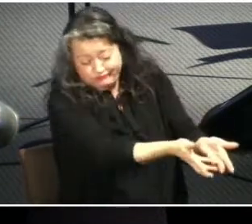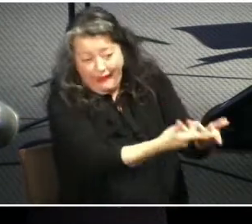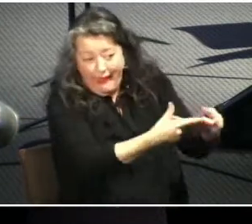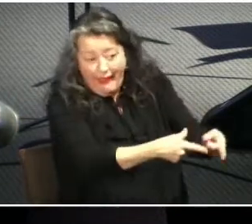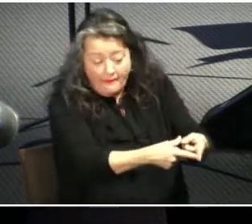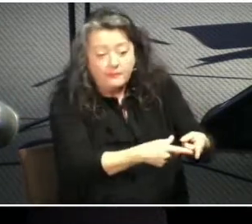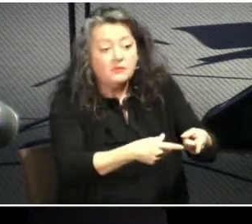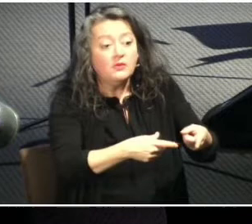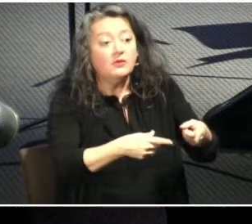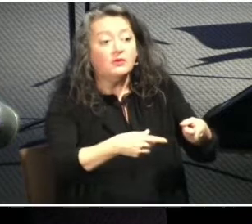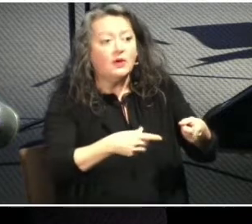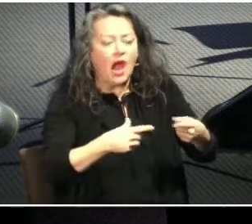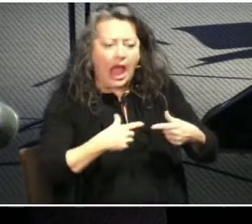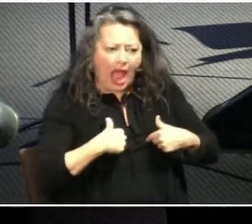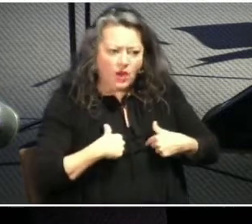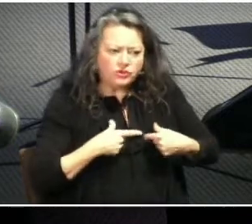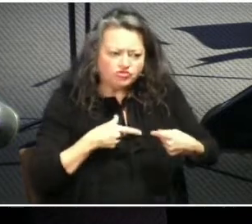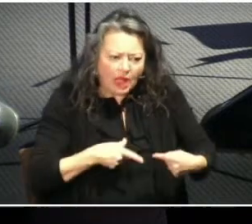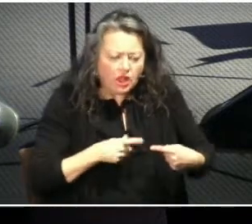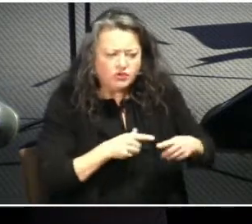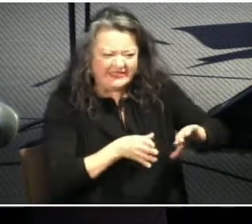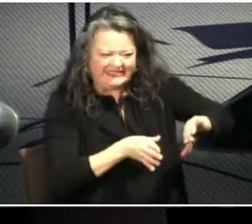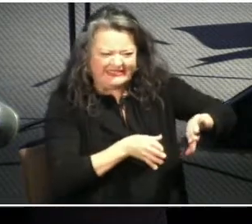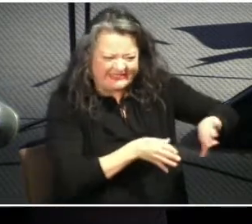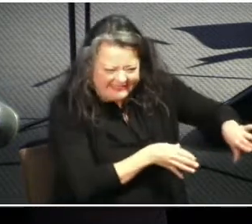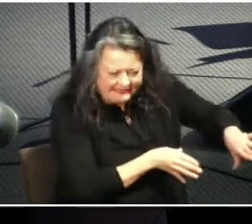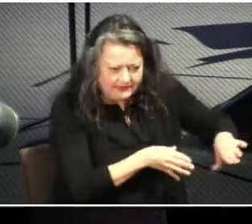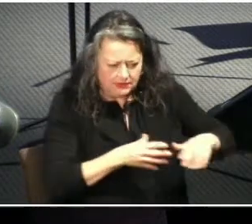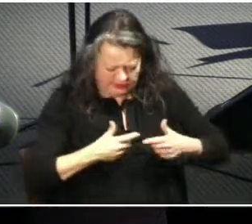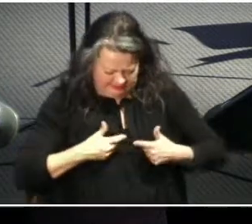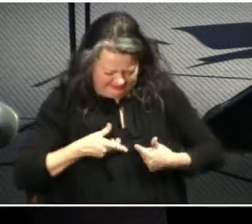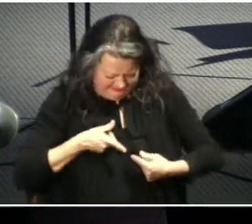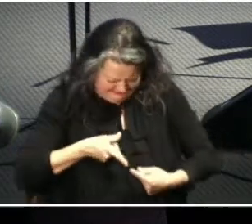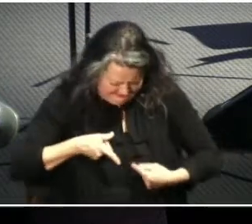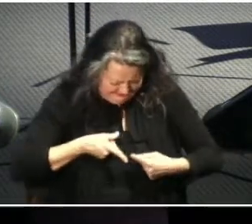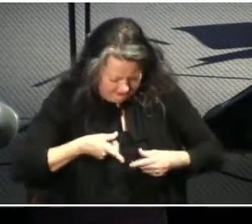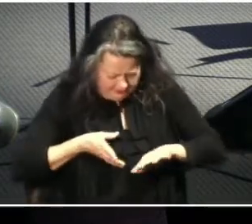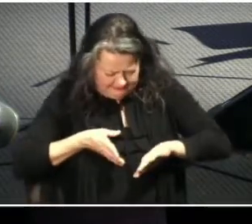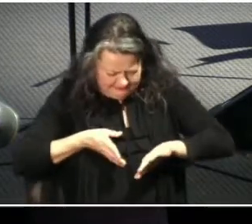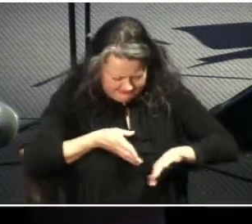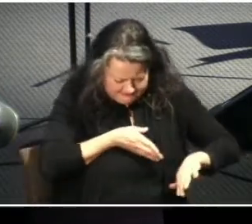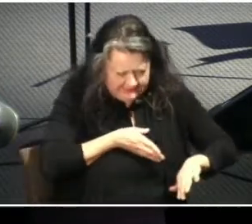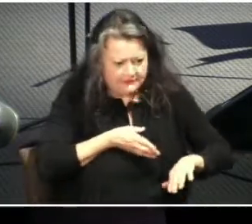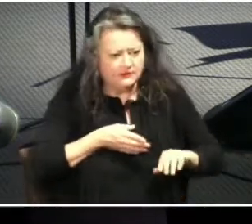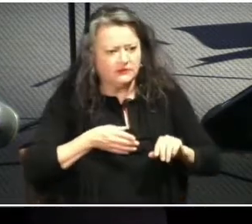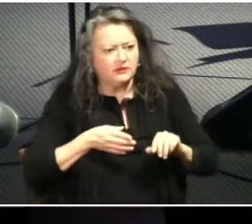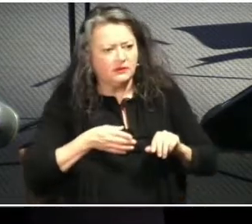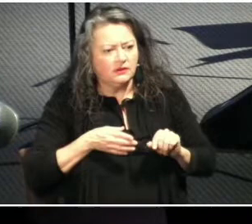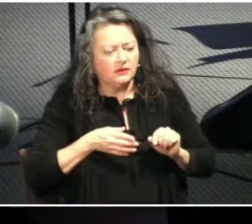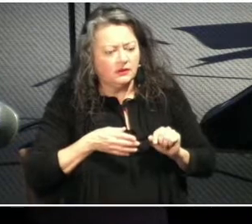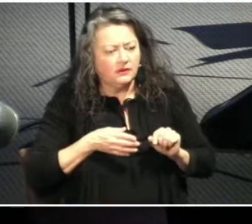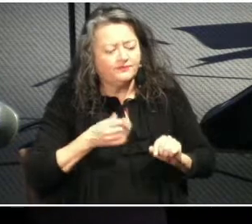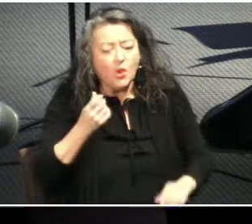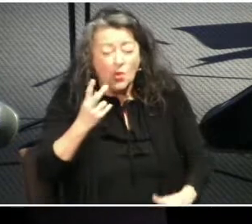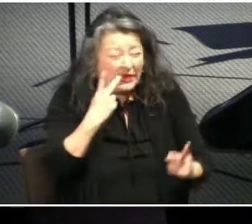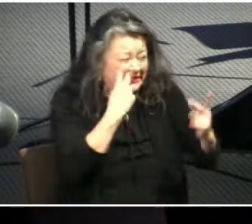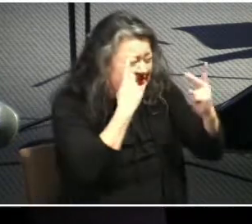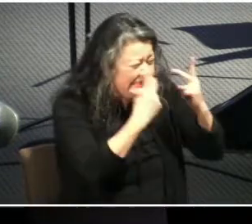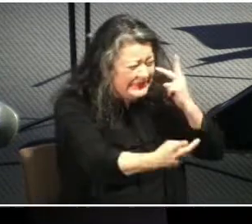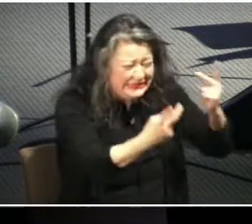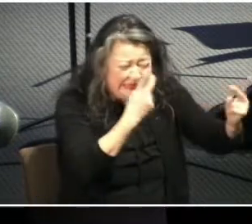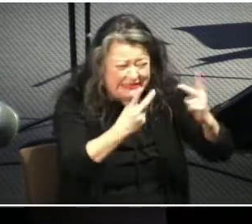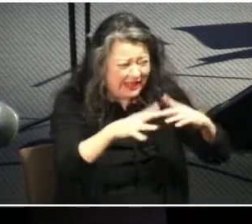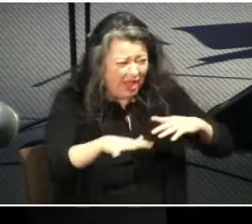and this explains the many dysfunctional and troubling things that we see in